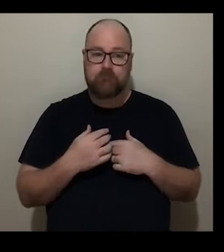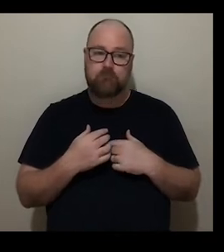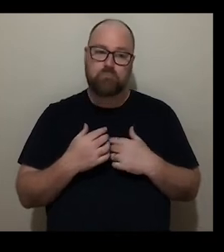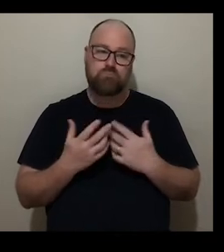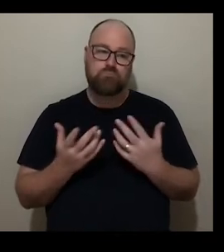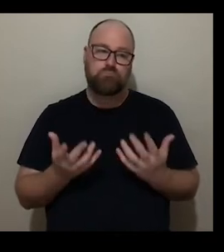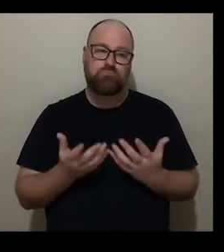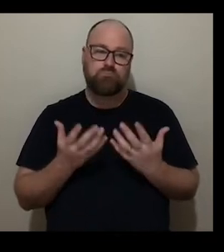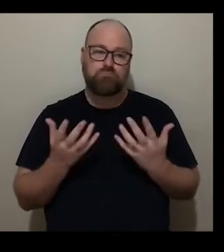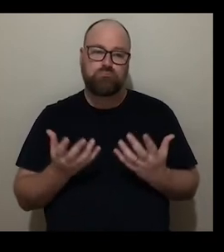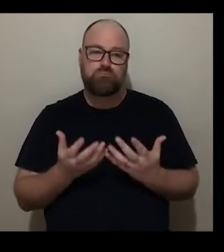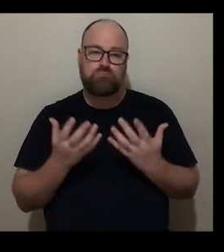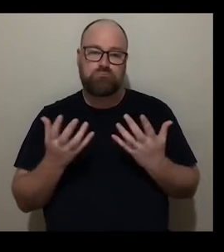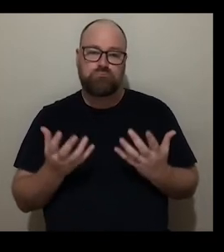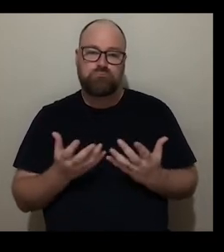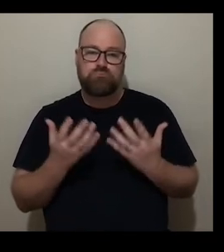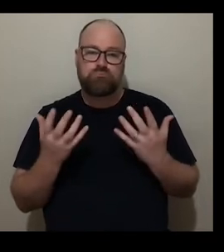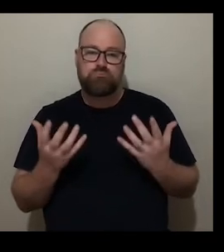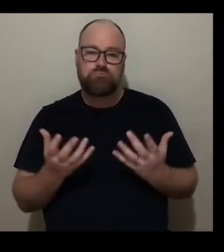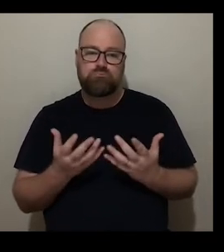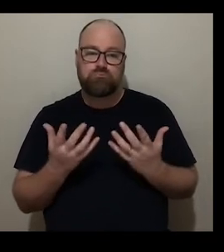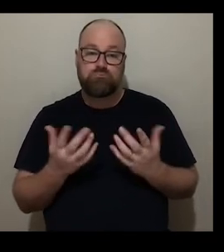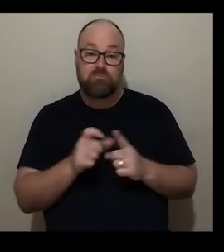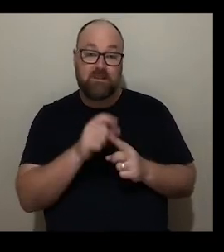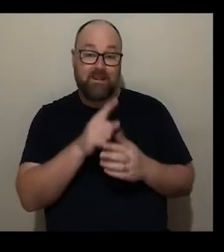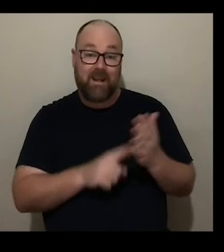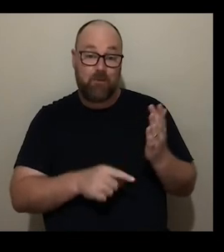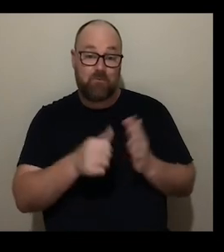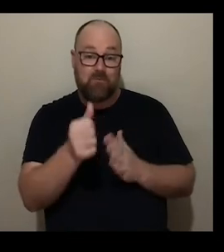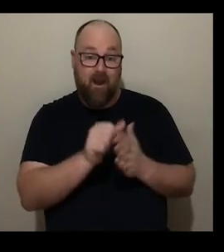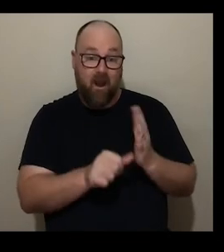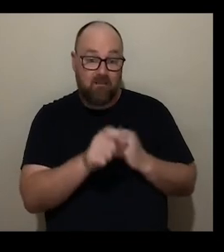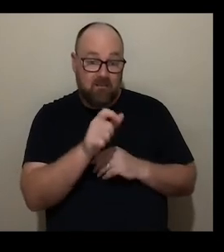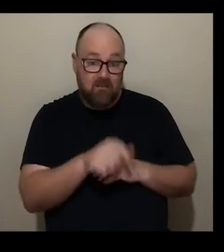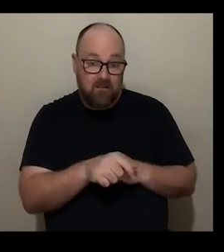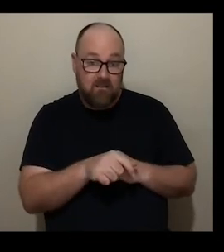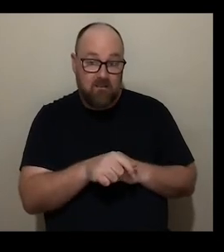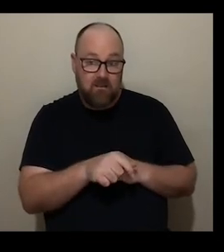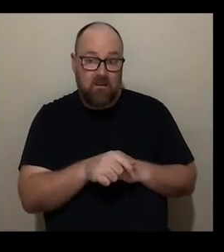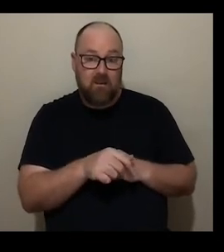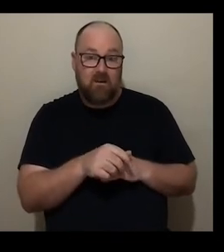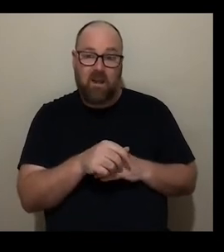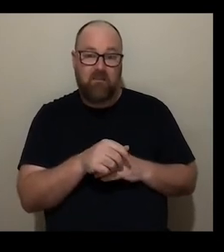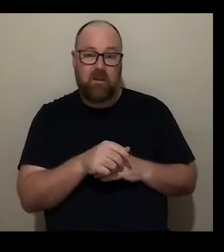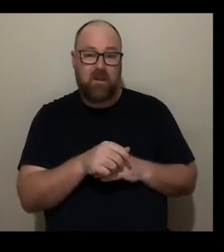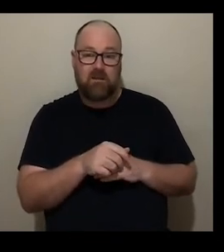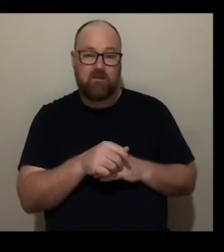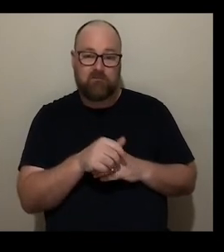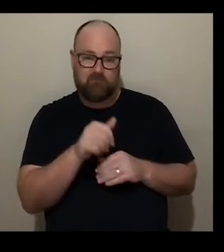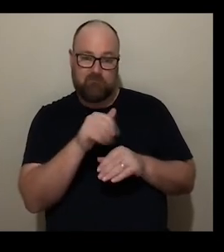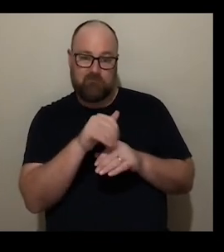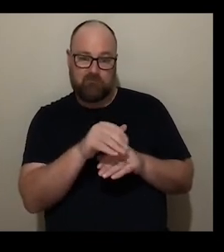the disabled artists i think have been marginalized have been